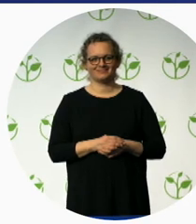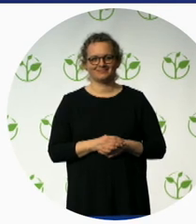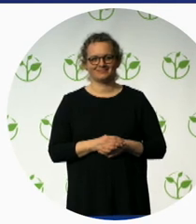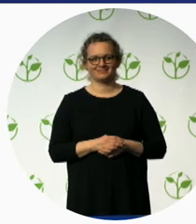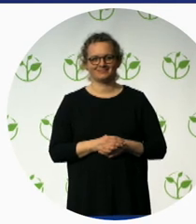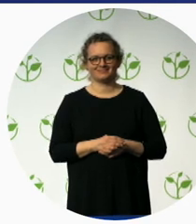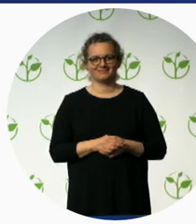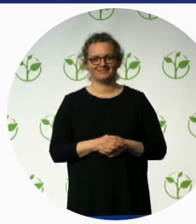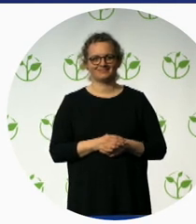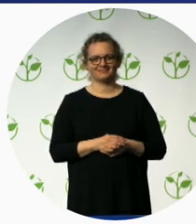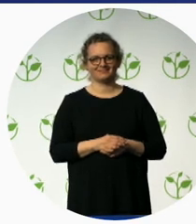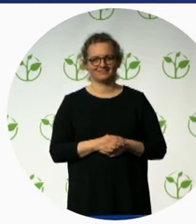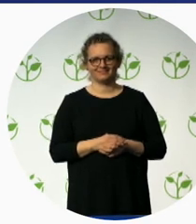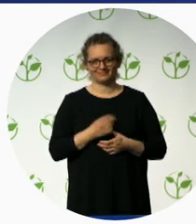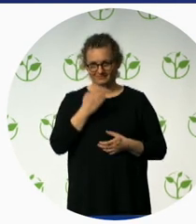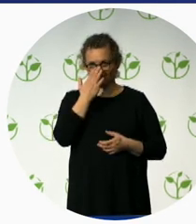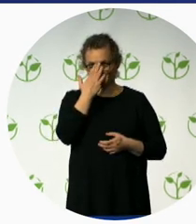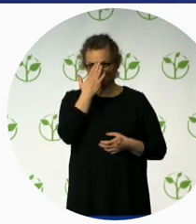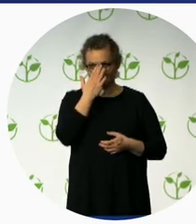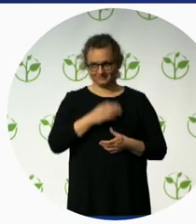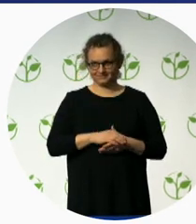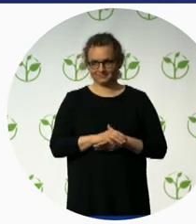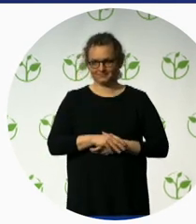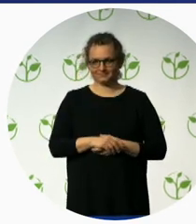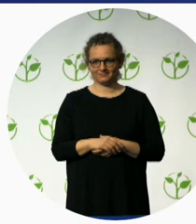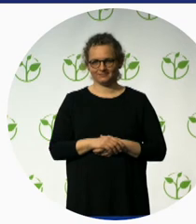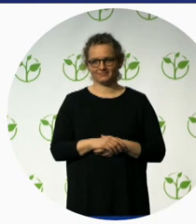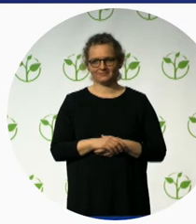regionu czy kraju. Trudno o lepszą promocję.